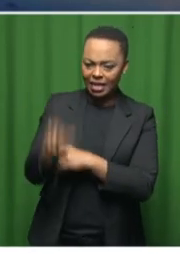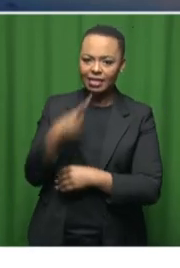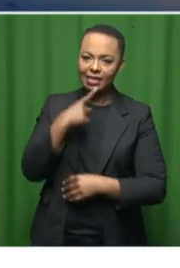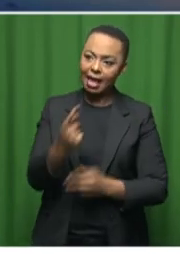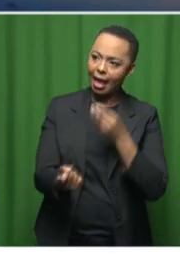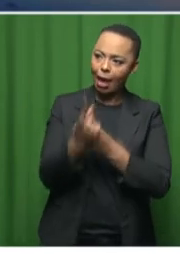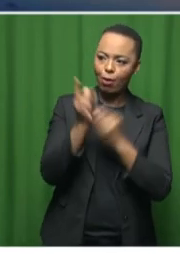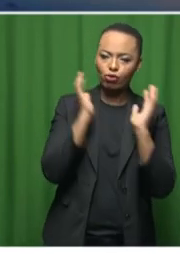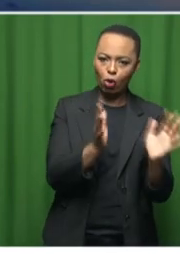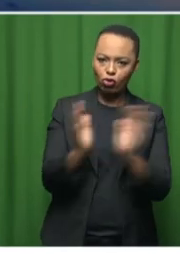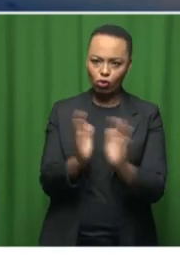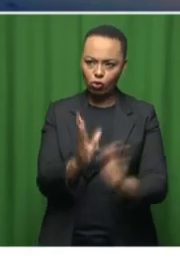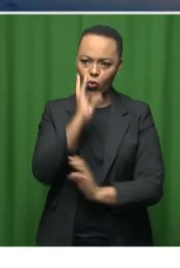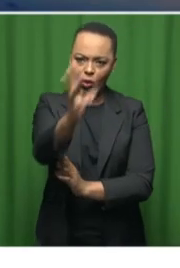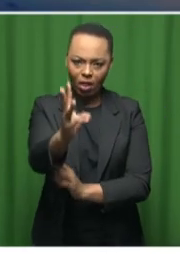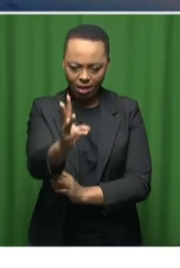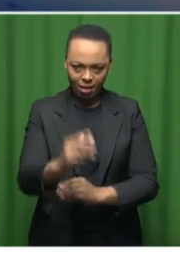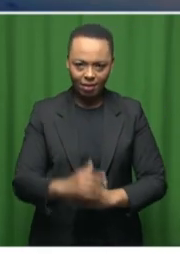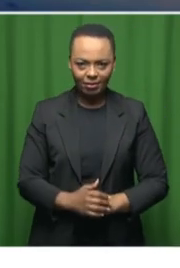what is going to happen.